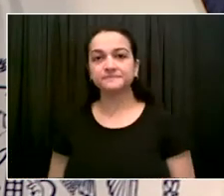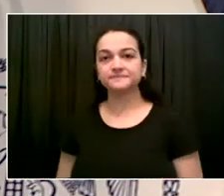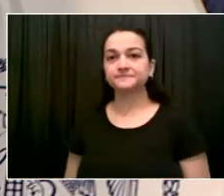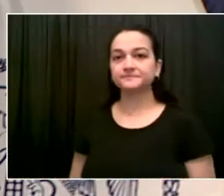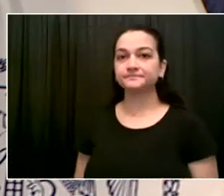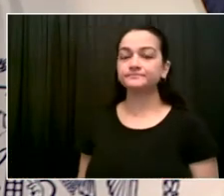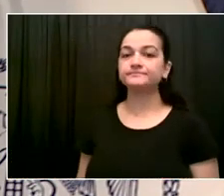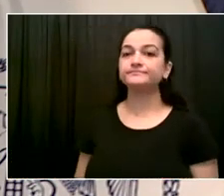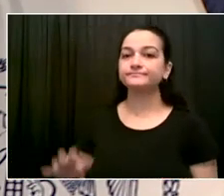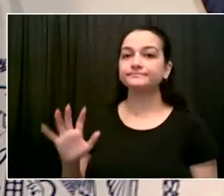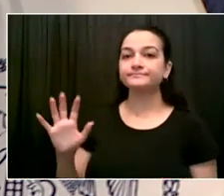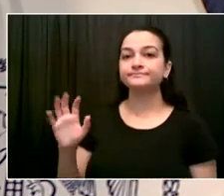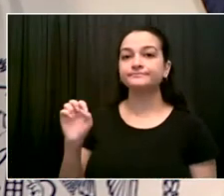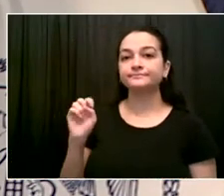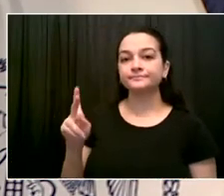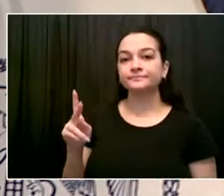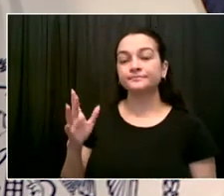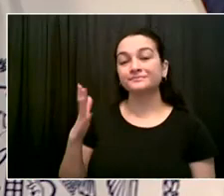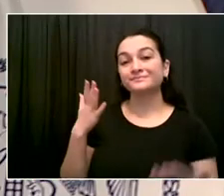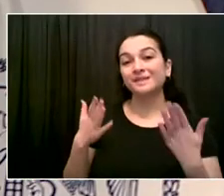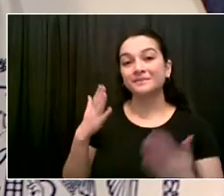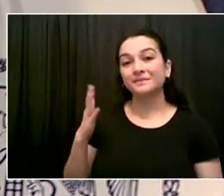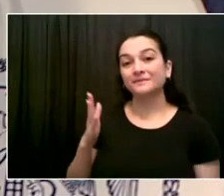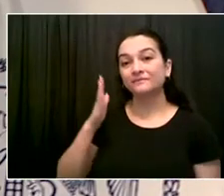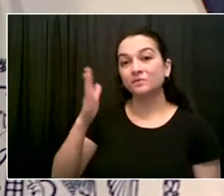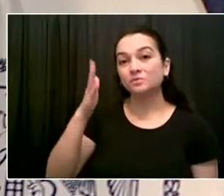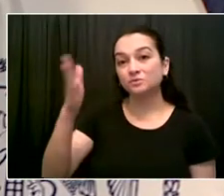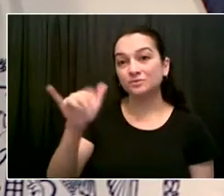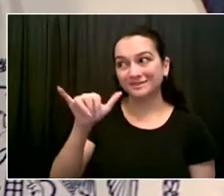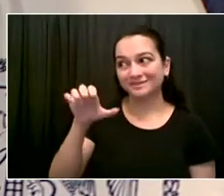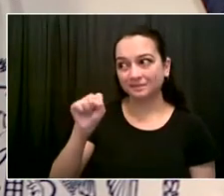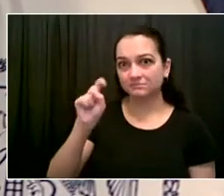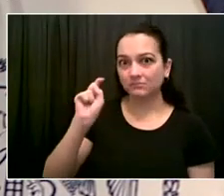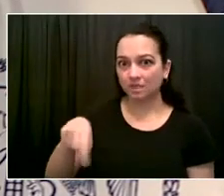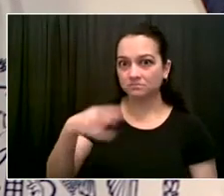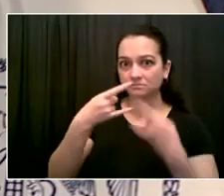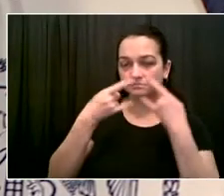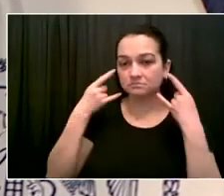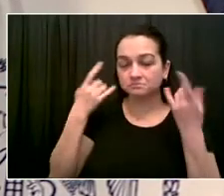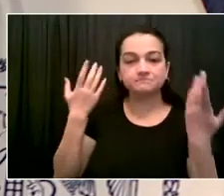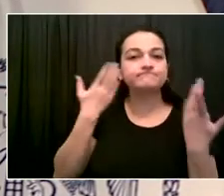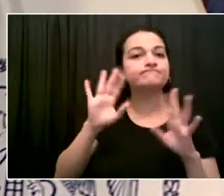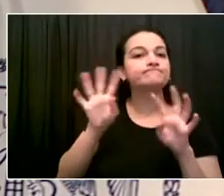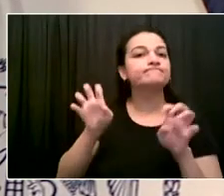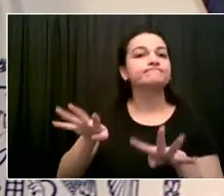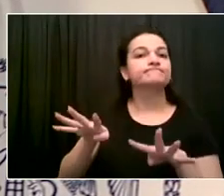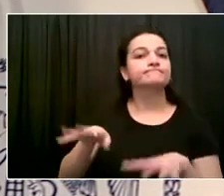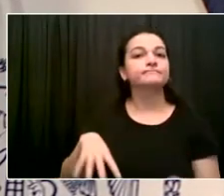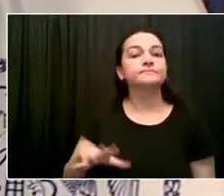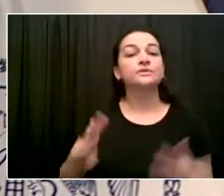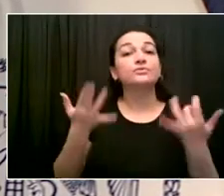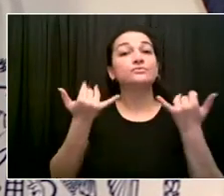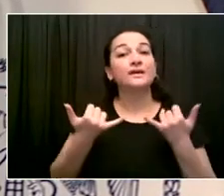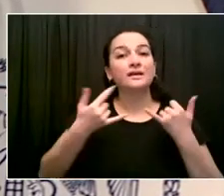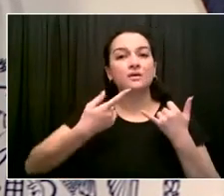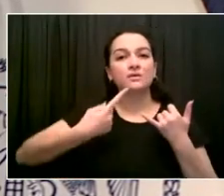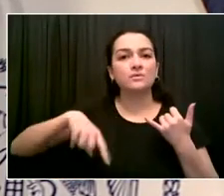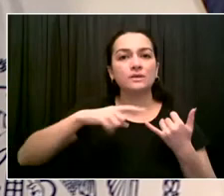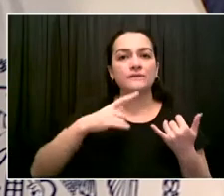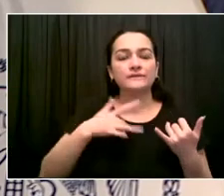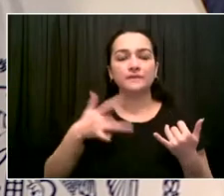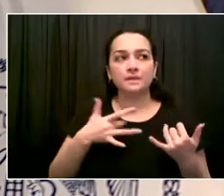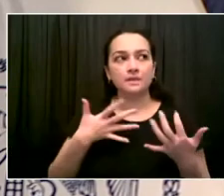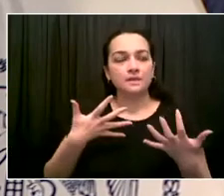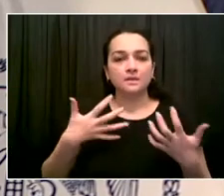mean, this is what's so frustrating. I know people are feeling this all around the country. We could put this problem to bed if everyone would get vaccinated,